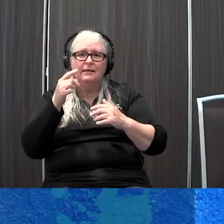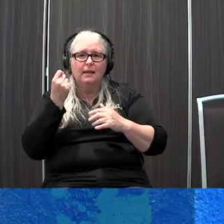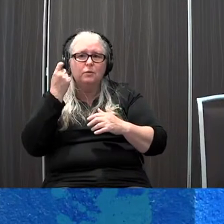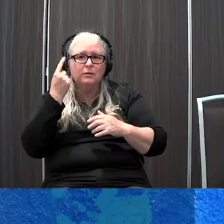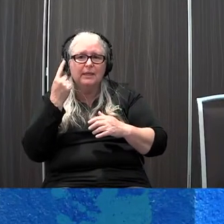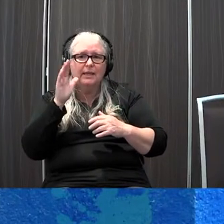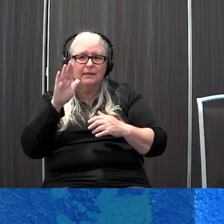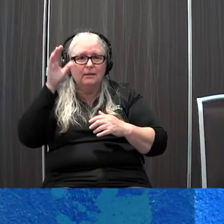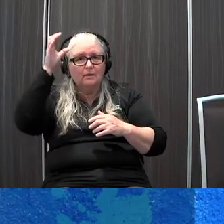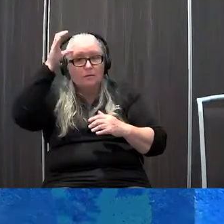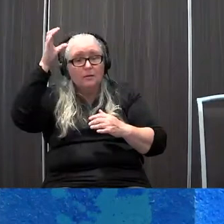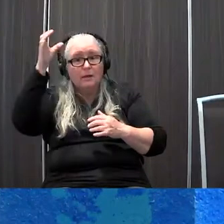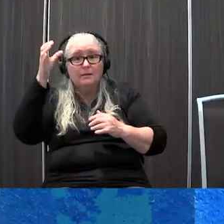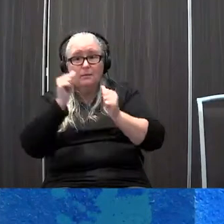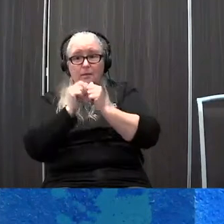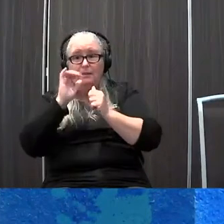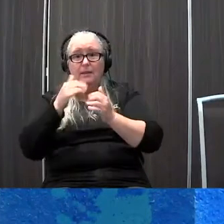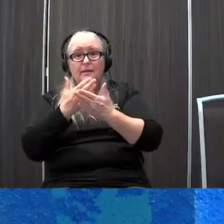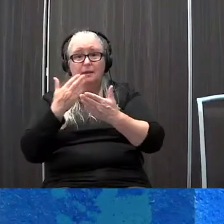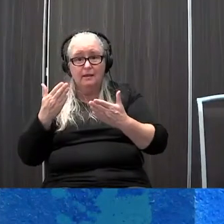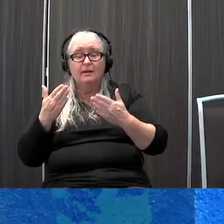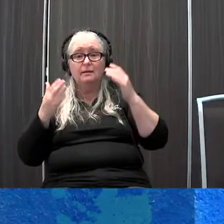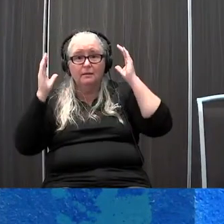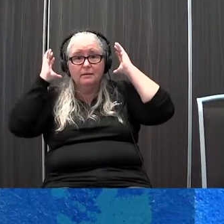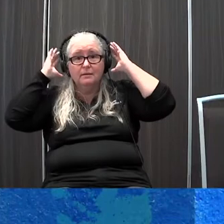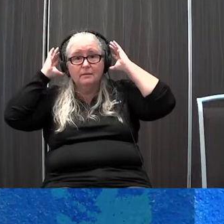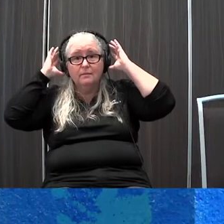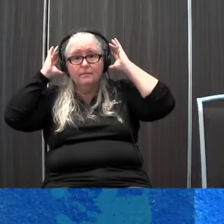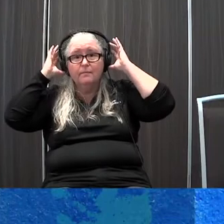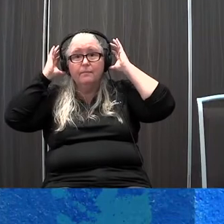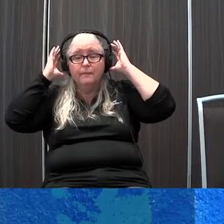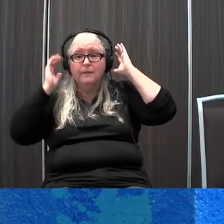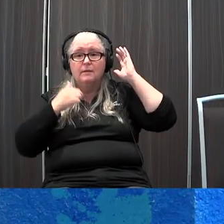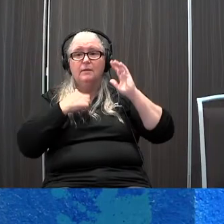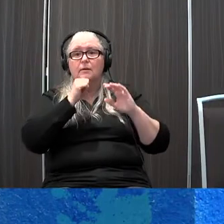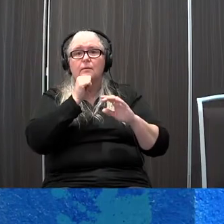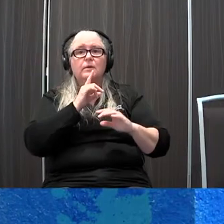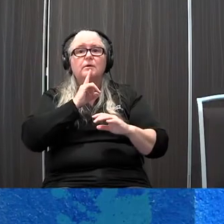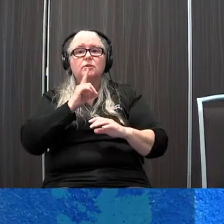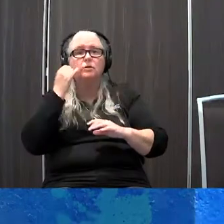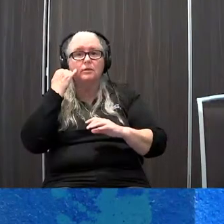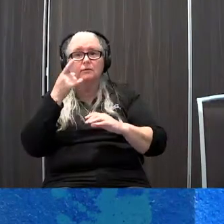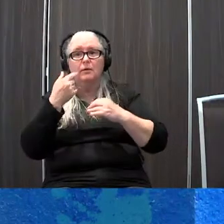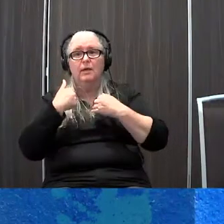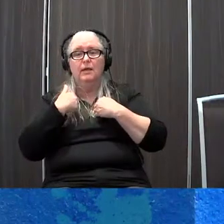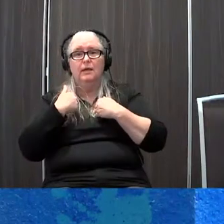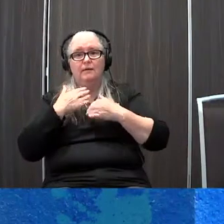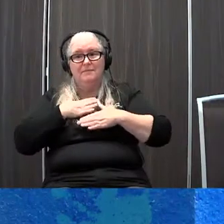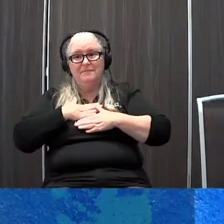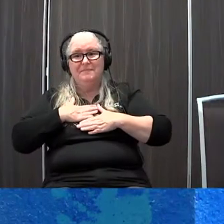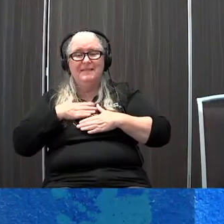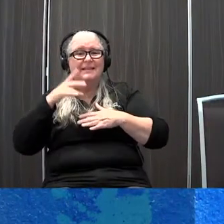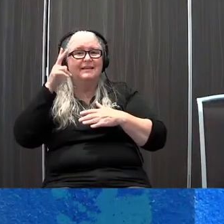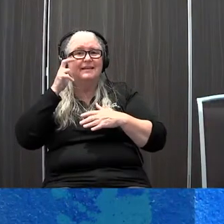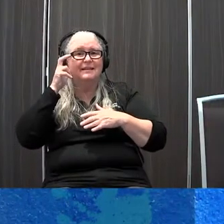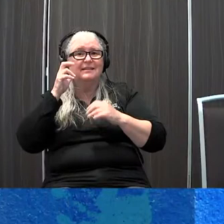the representation of that item in a picture so I'm not sure if any of you had the pleasure of listening to